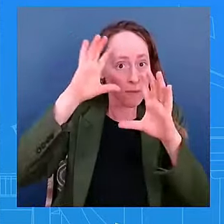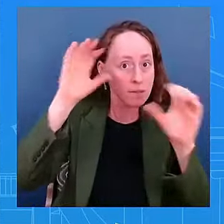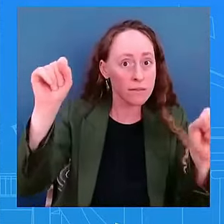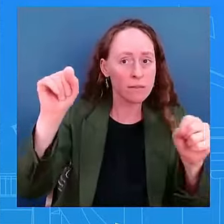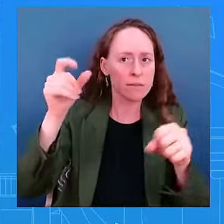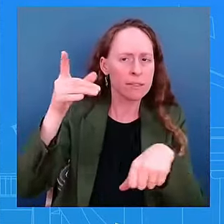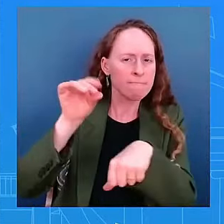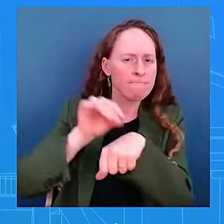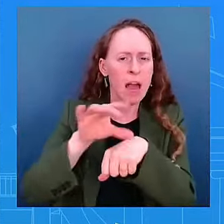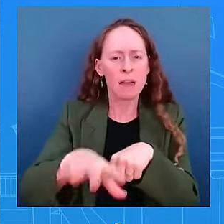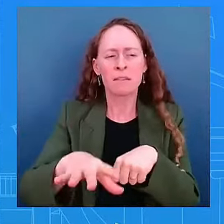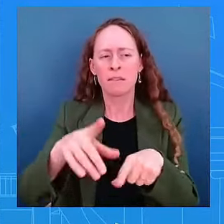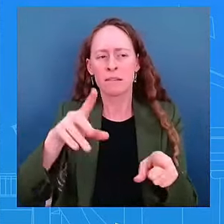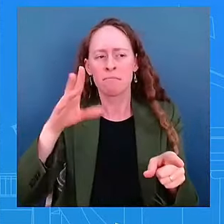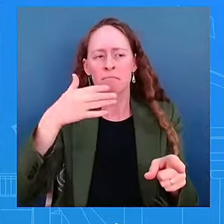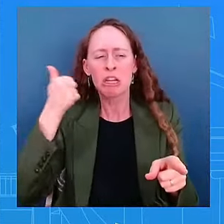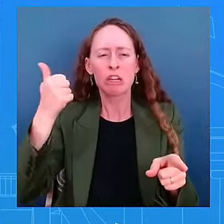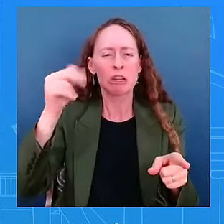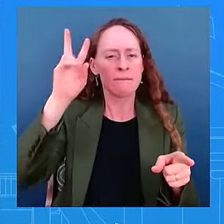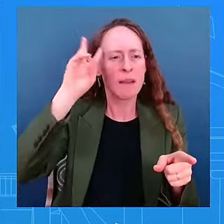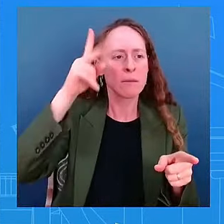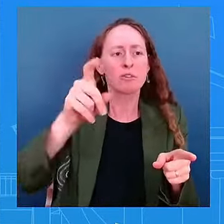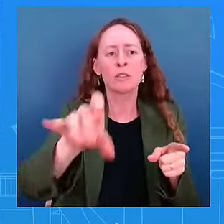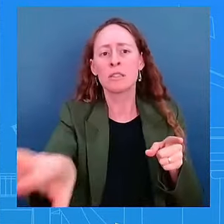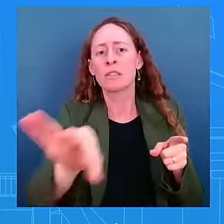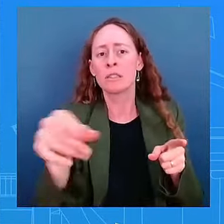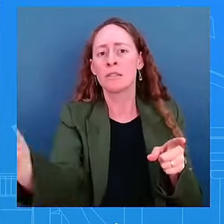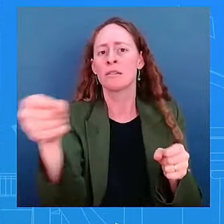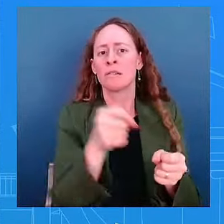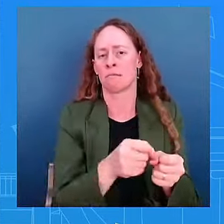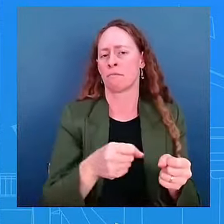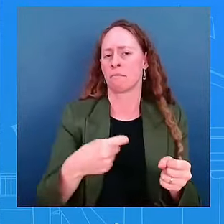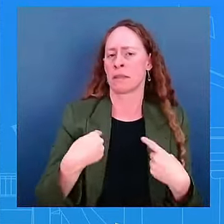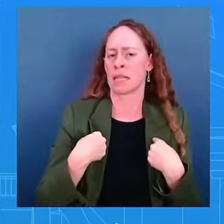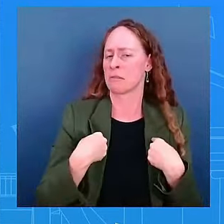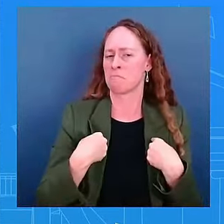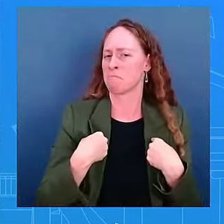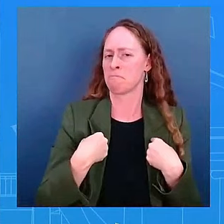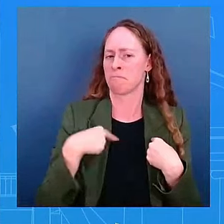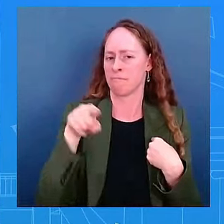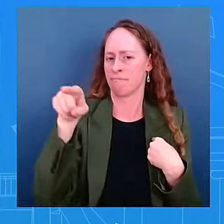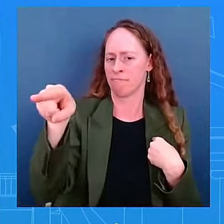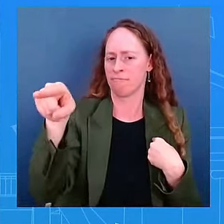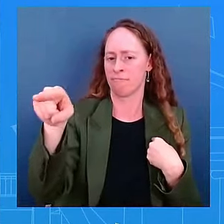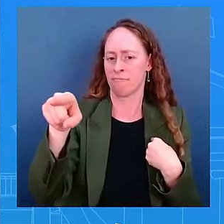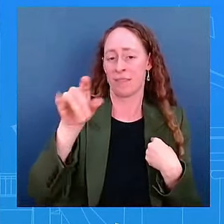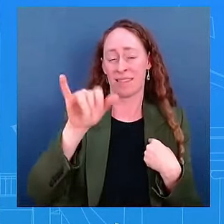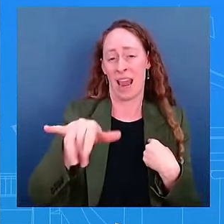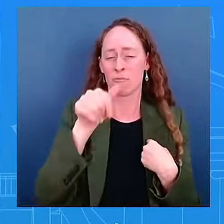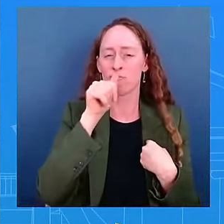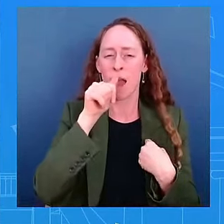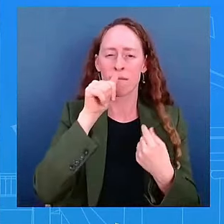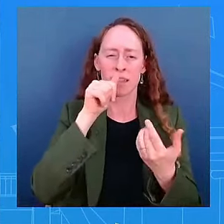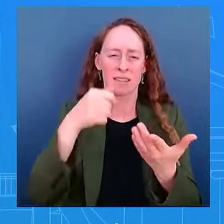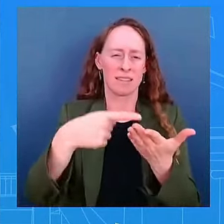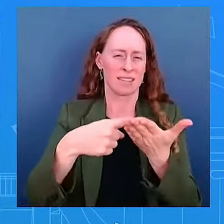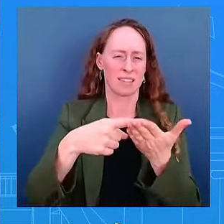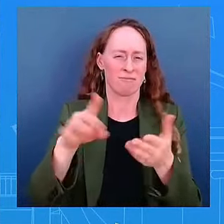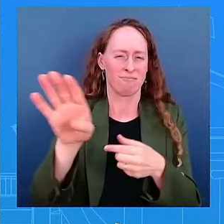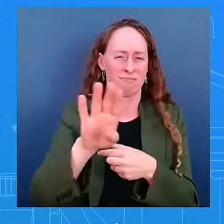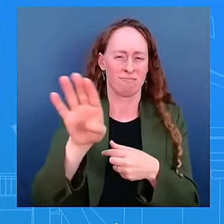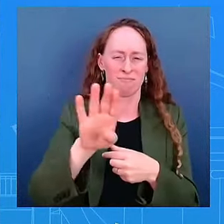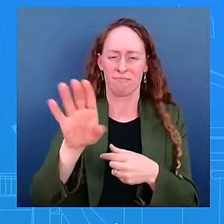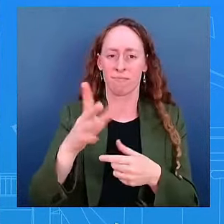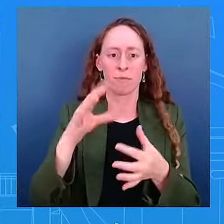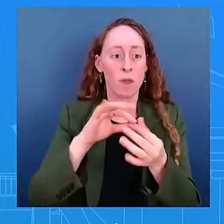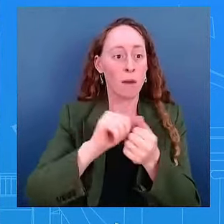They've spoken many times. I'm just not going to get into private conversation. The VP pick specifically anything related to that. Obviously, the campaign can speak to